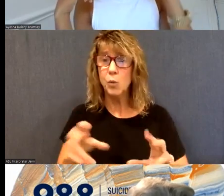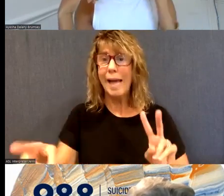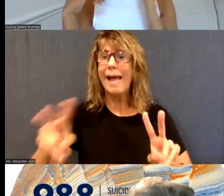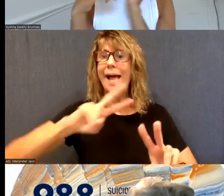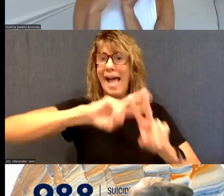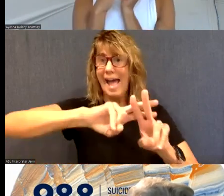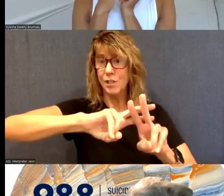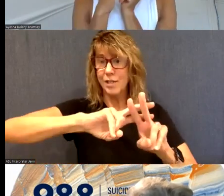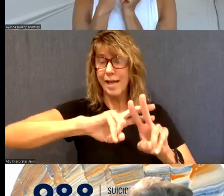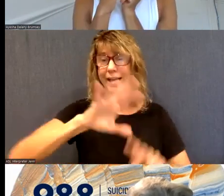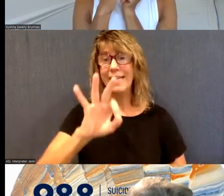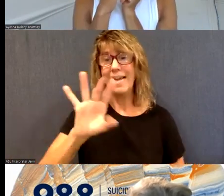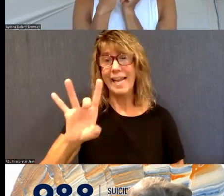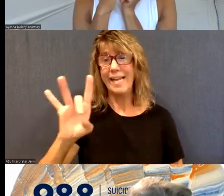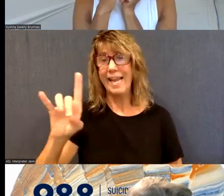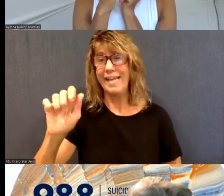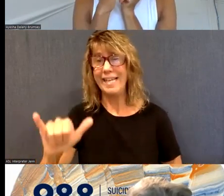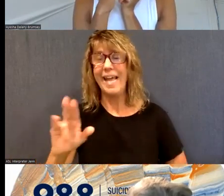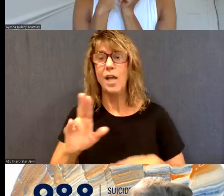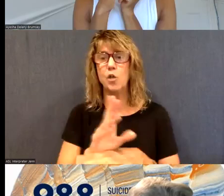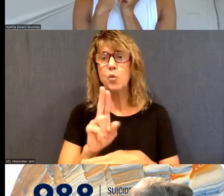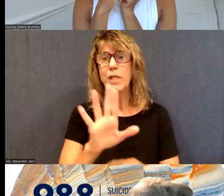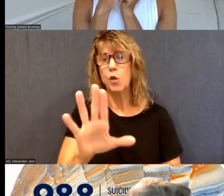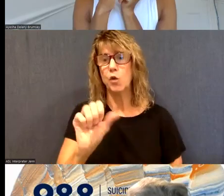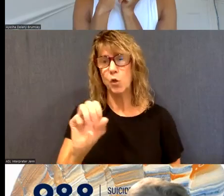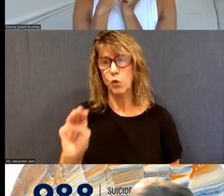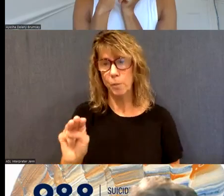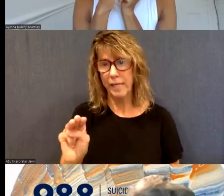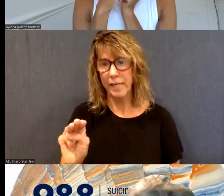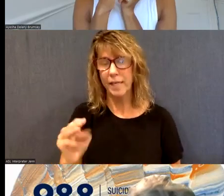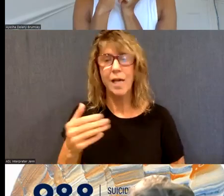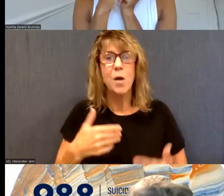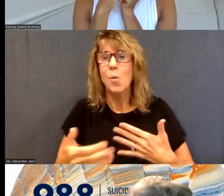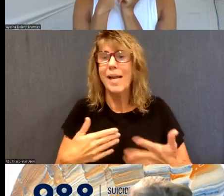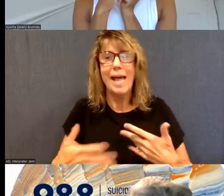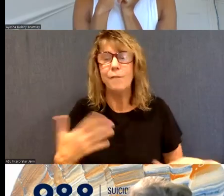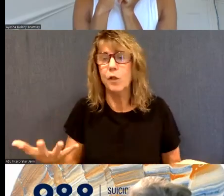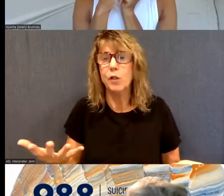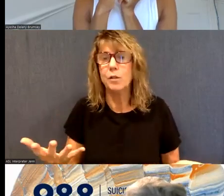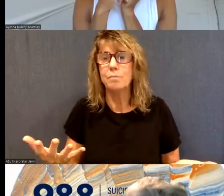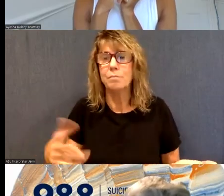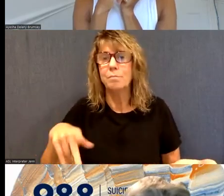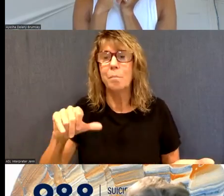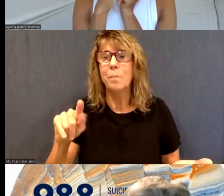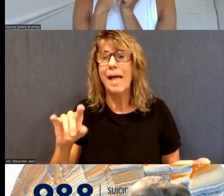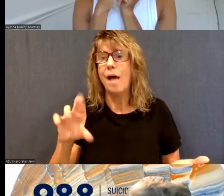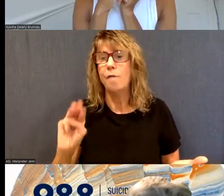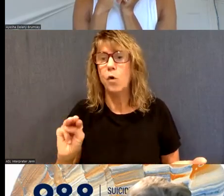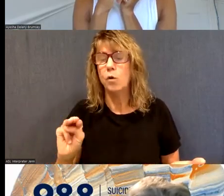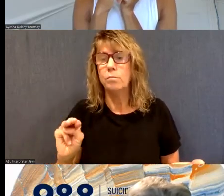9-8-8-8-8-8-8 in social media, whatever platform. We have a wall that we'll be gathering,